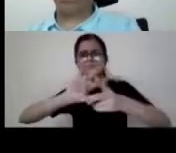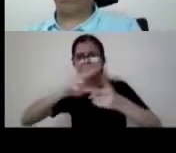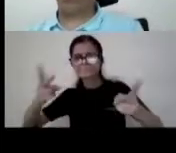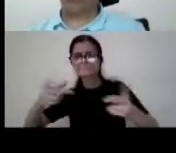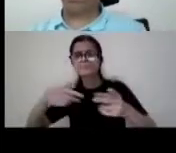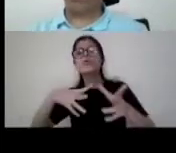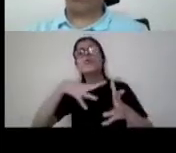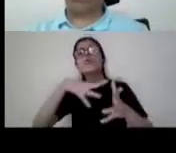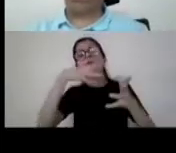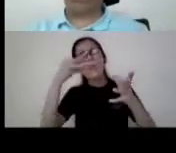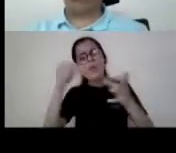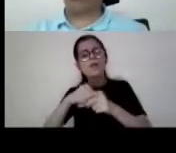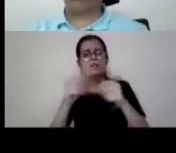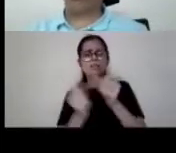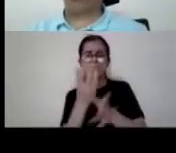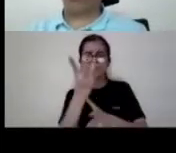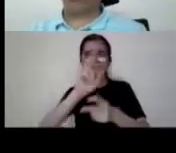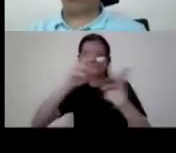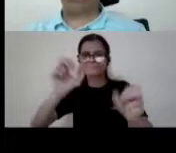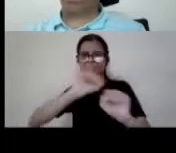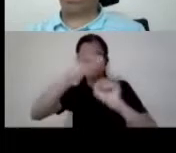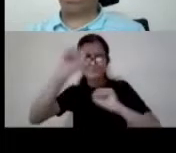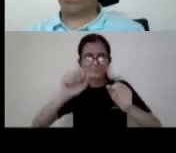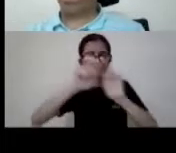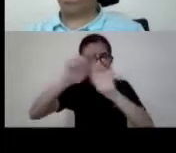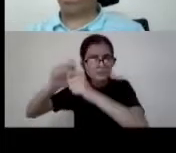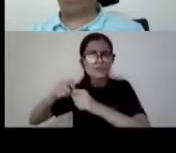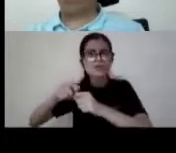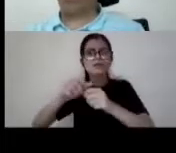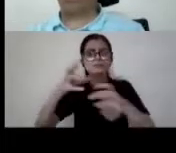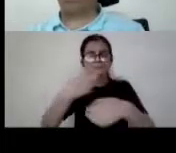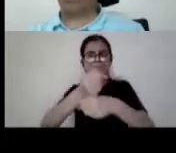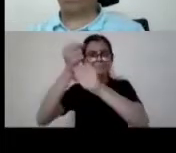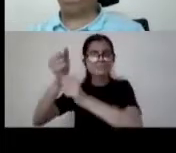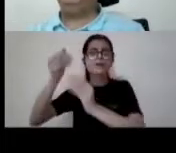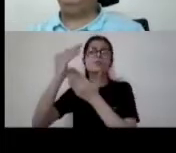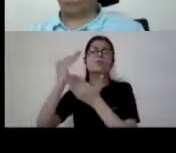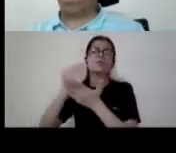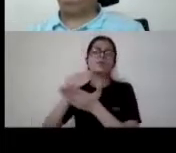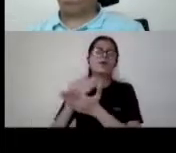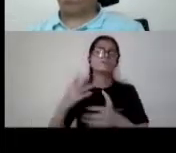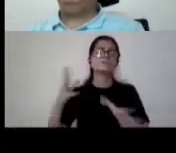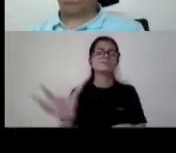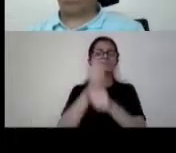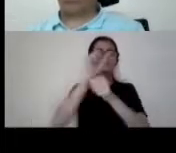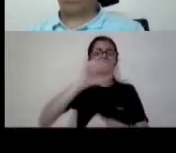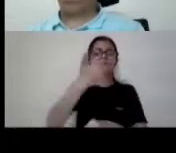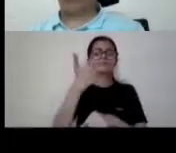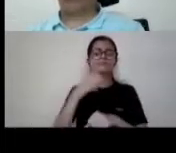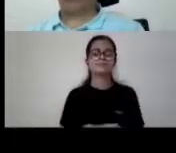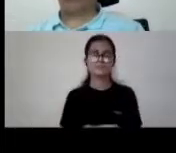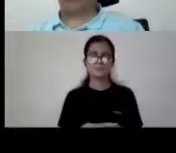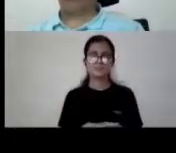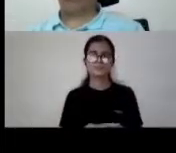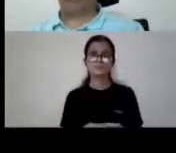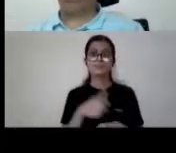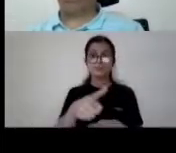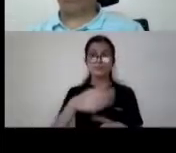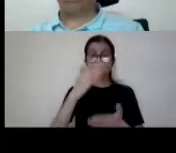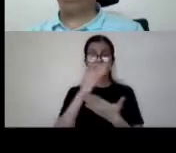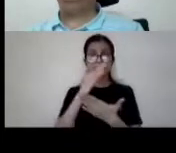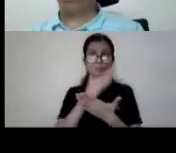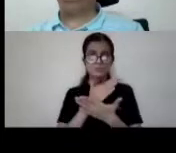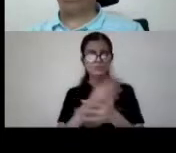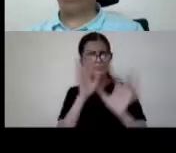in joining in creating uh program another program was simply